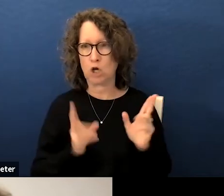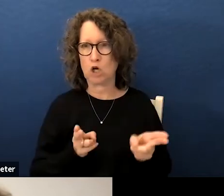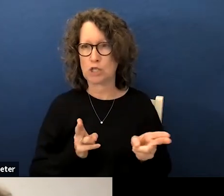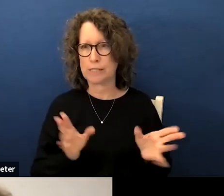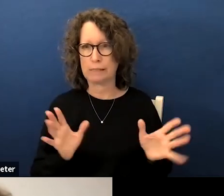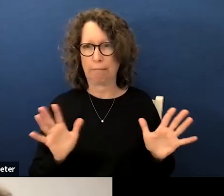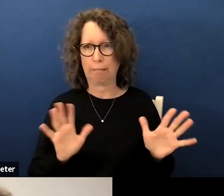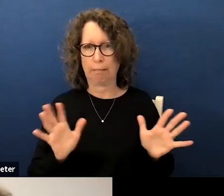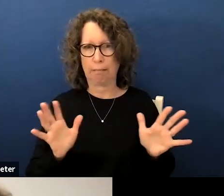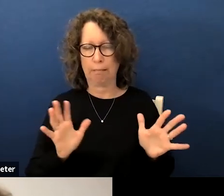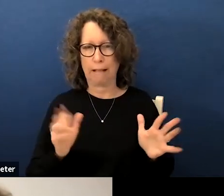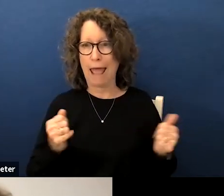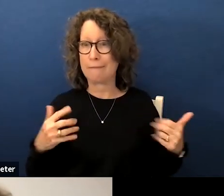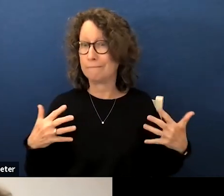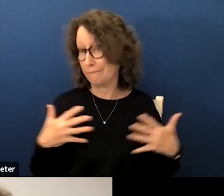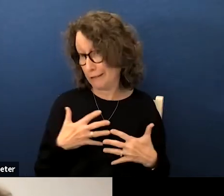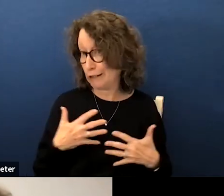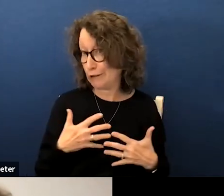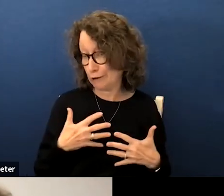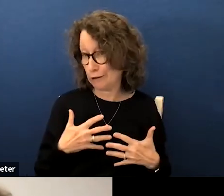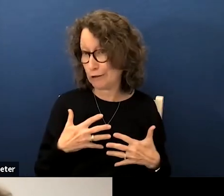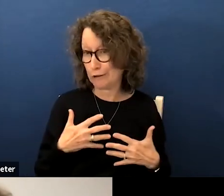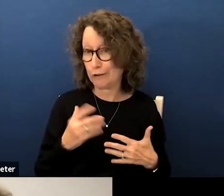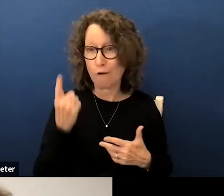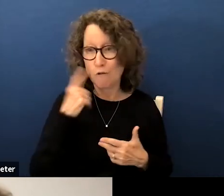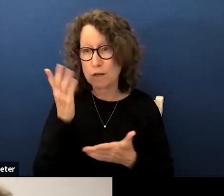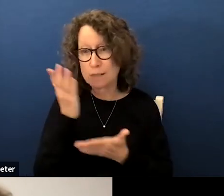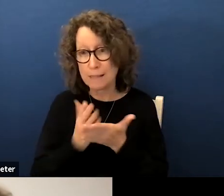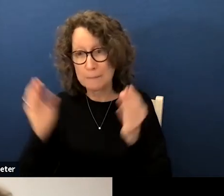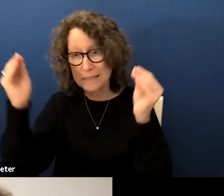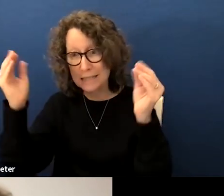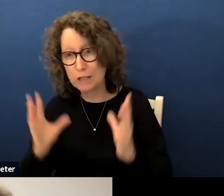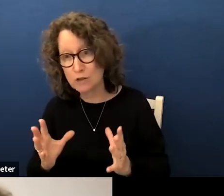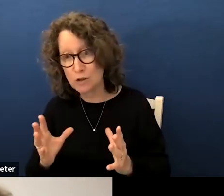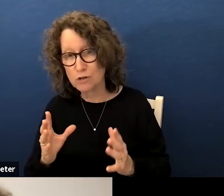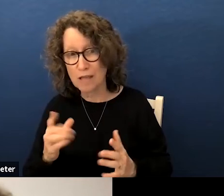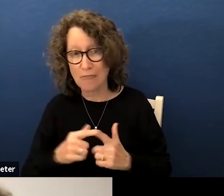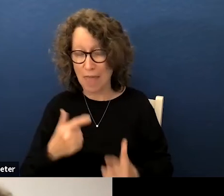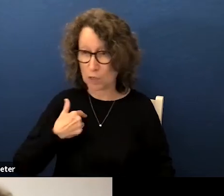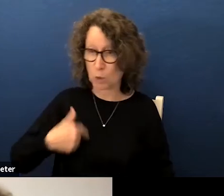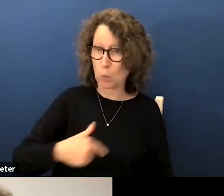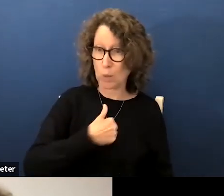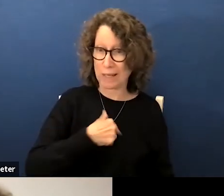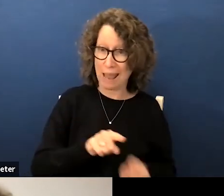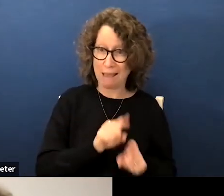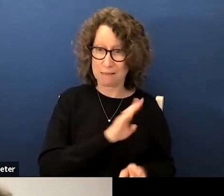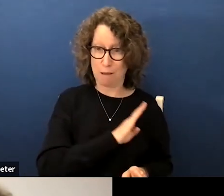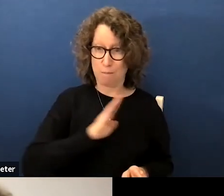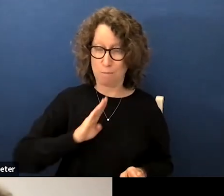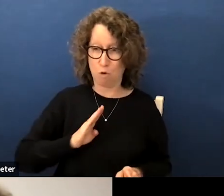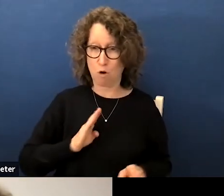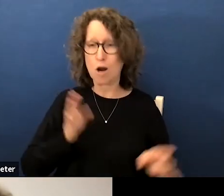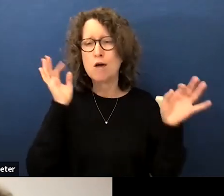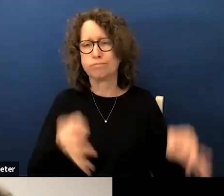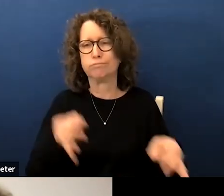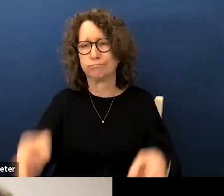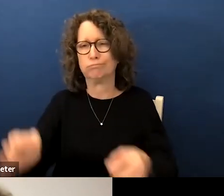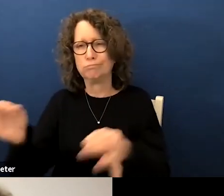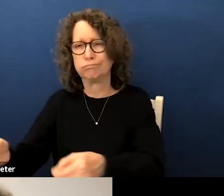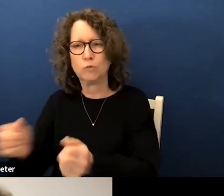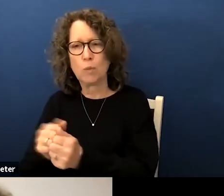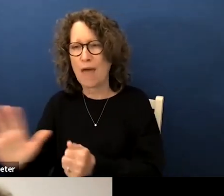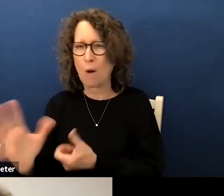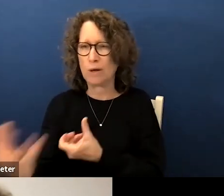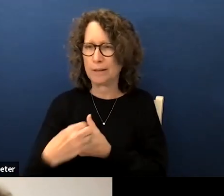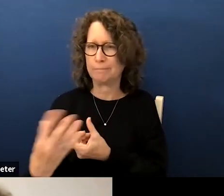and fear in some teachers that we as a board are making decisions without